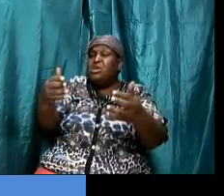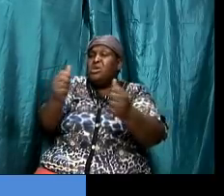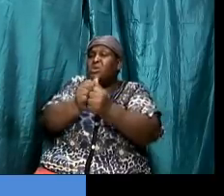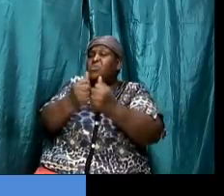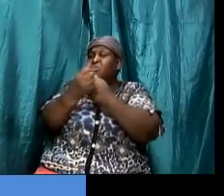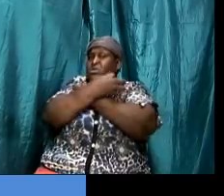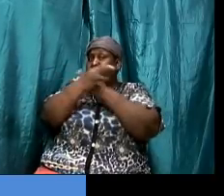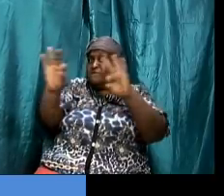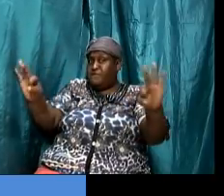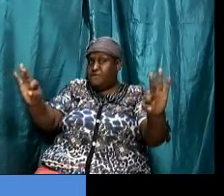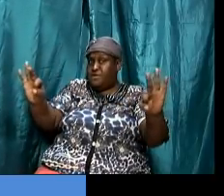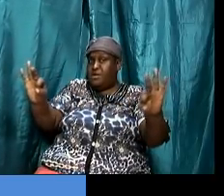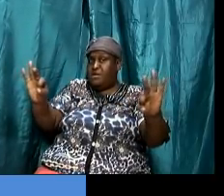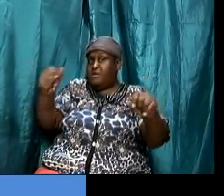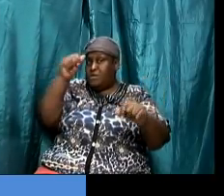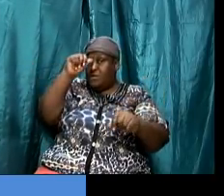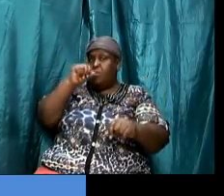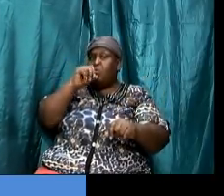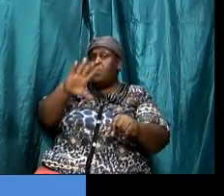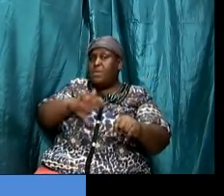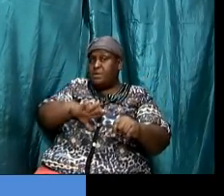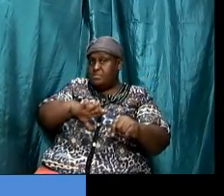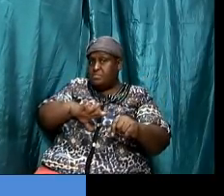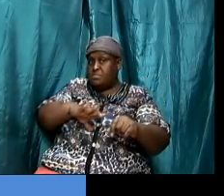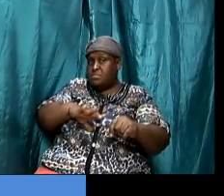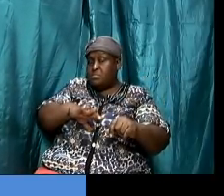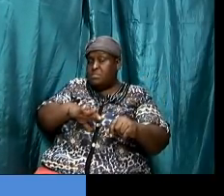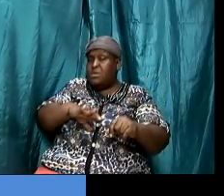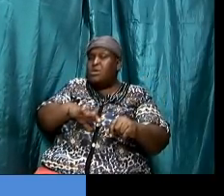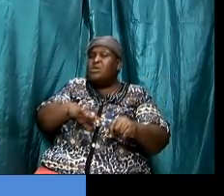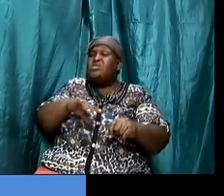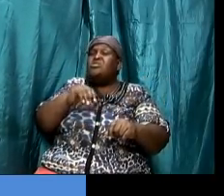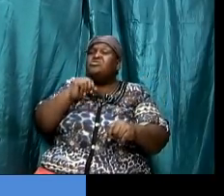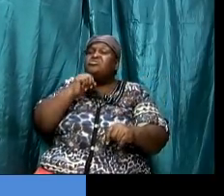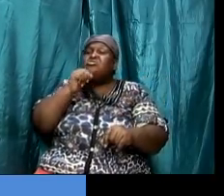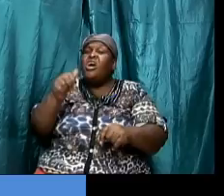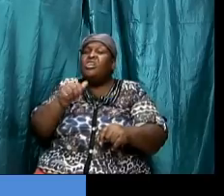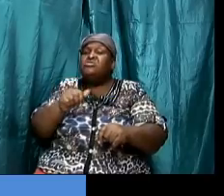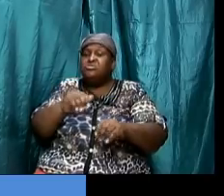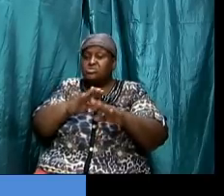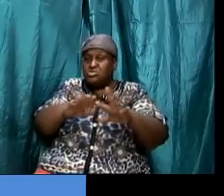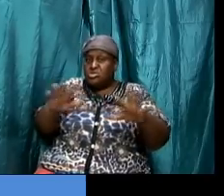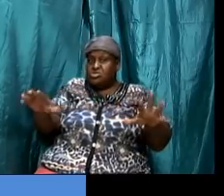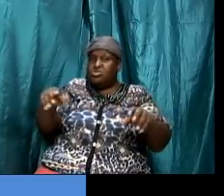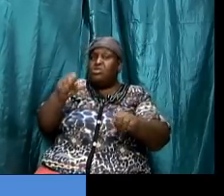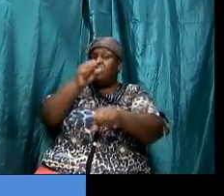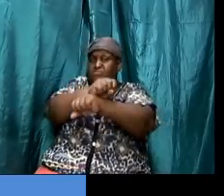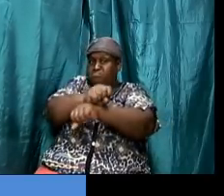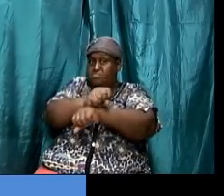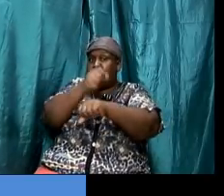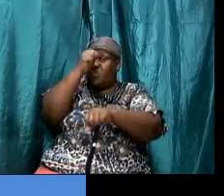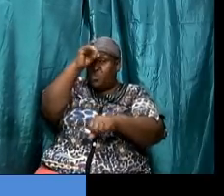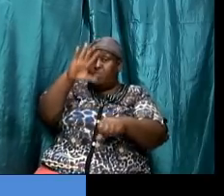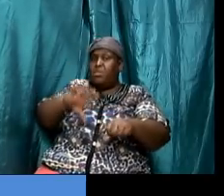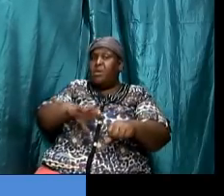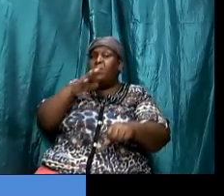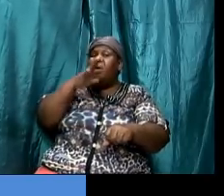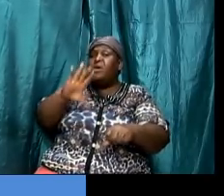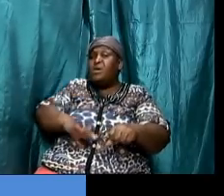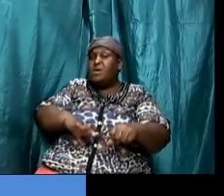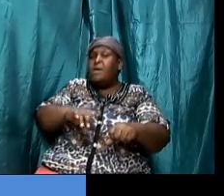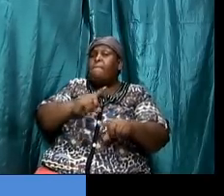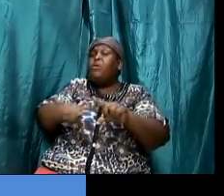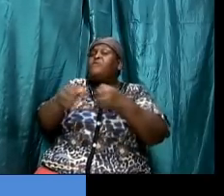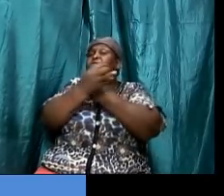of the free woman so then brethren we are not children of the bond woman but of the man free